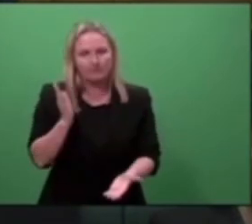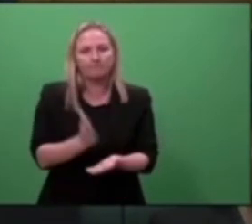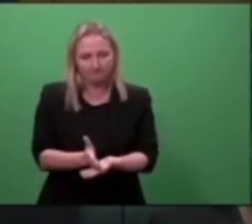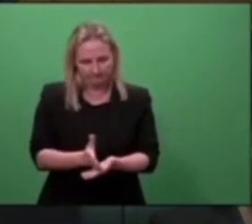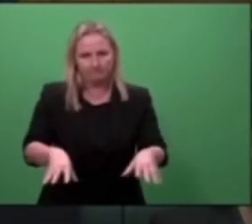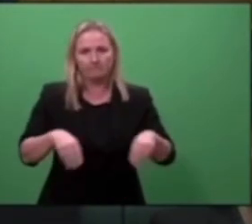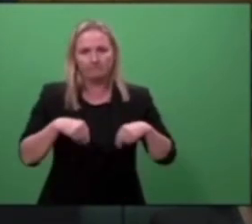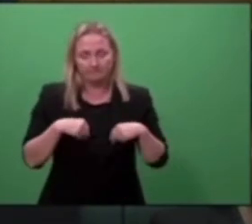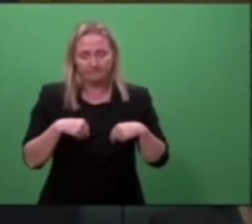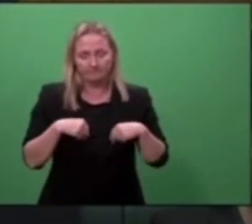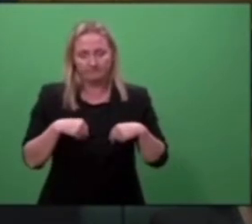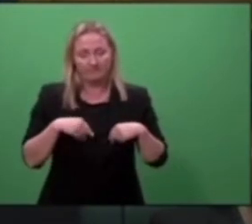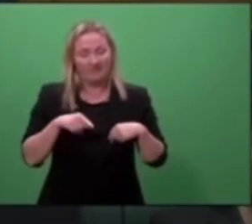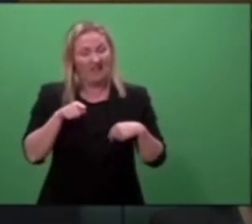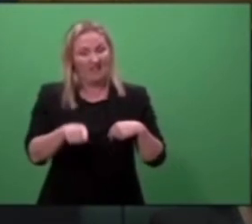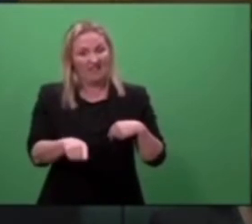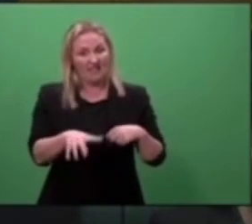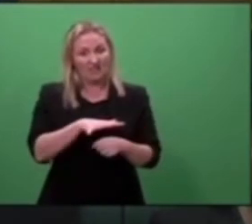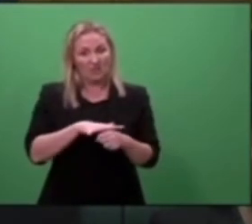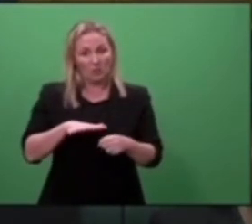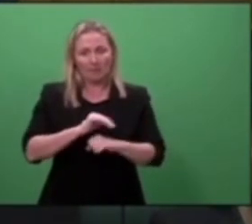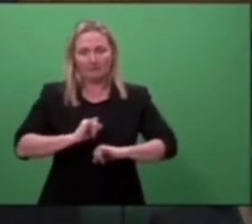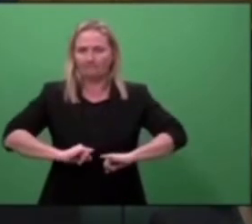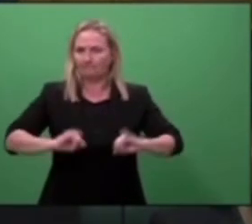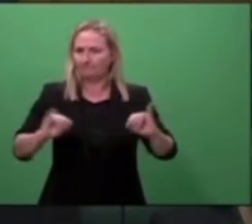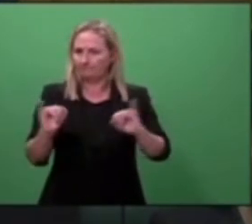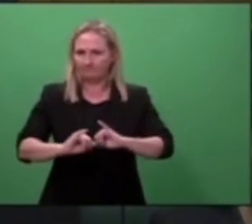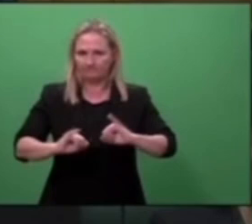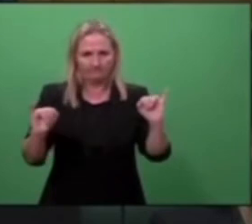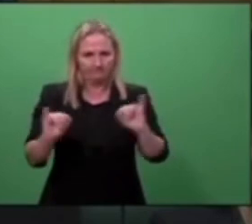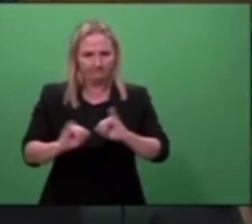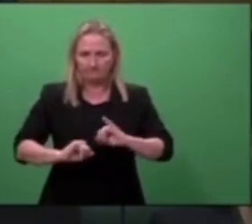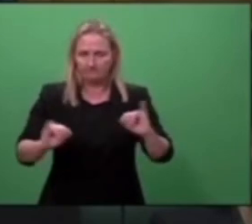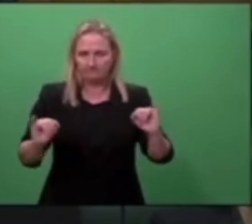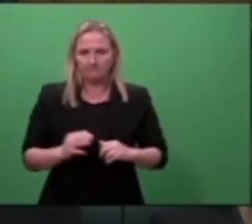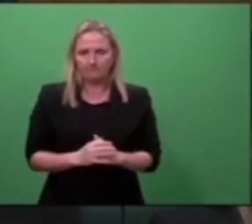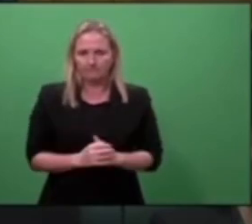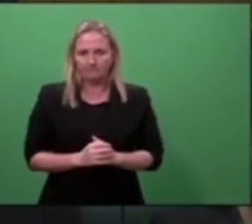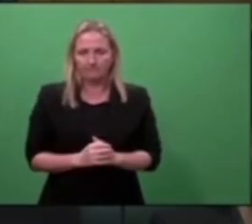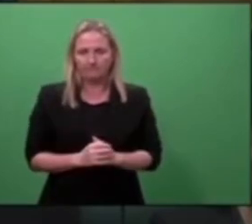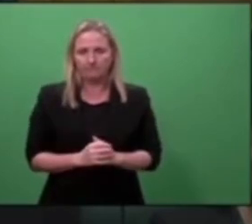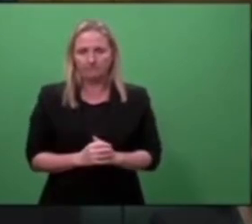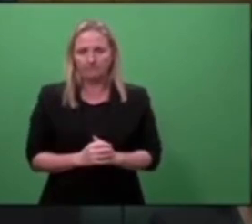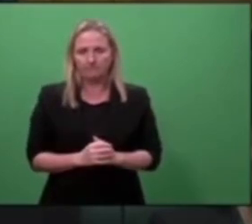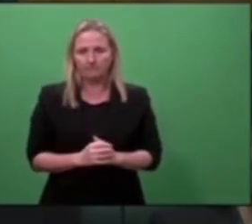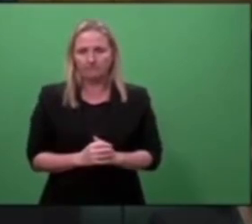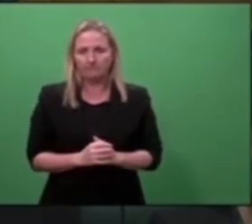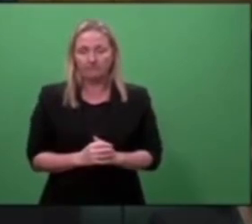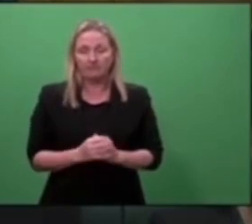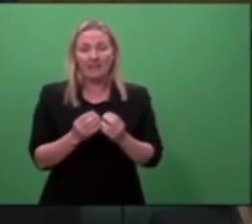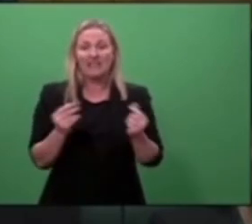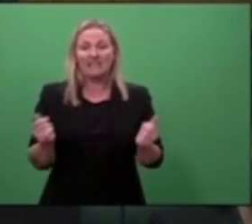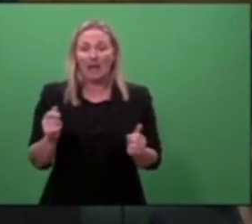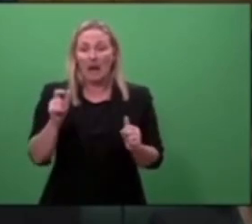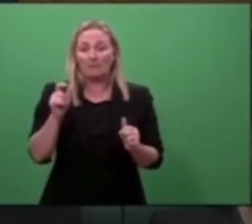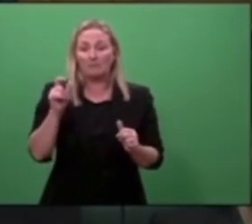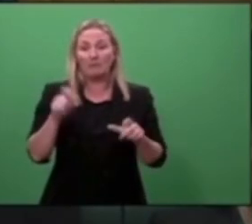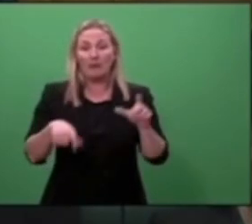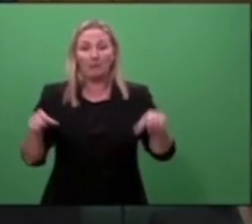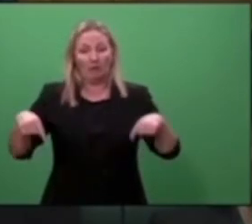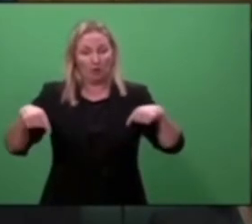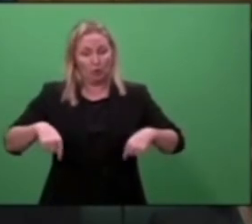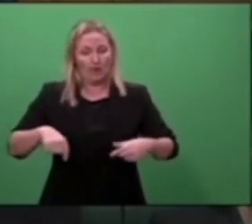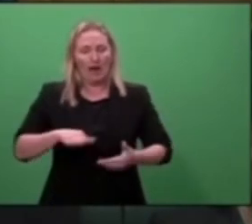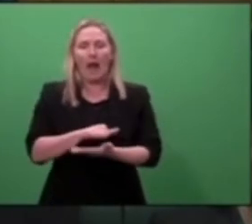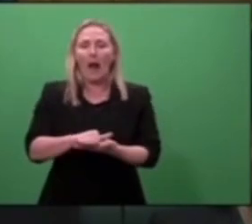hideous. Some people who have spoken today have made apologies and some